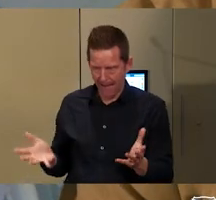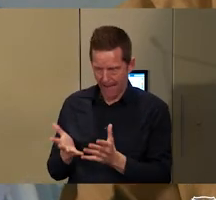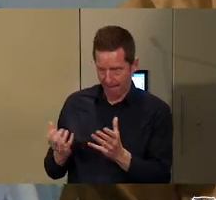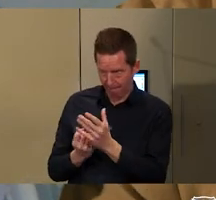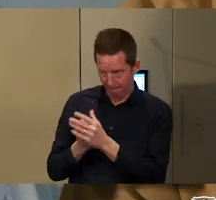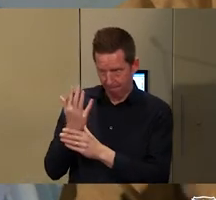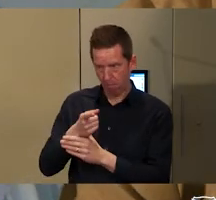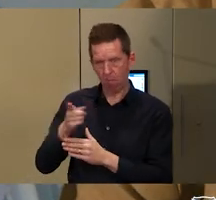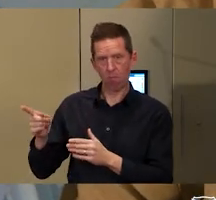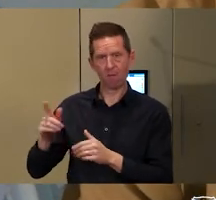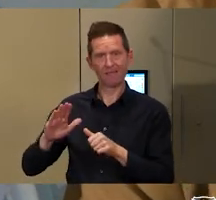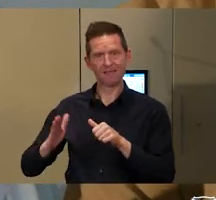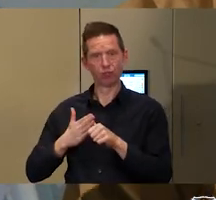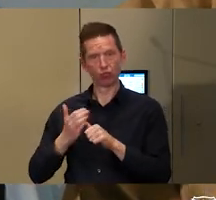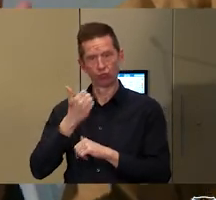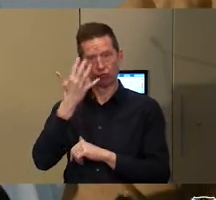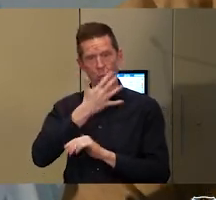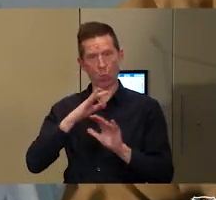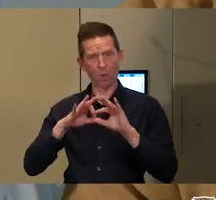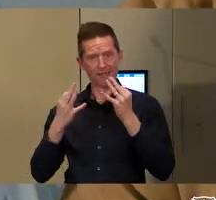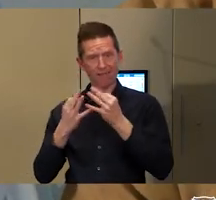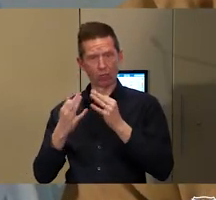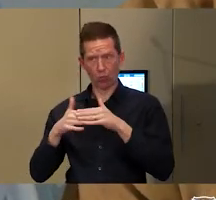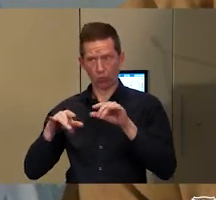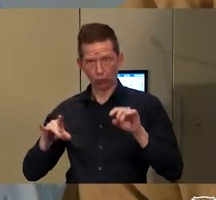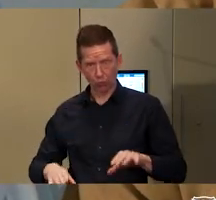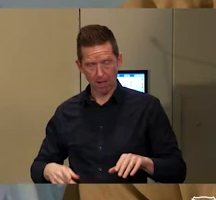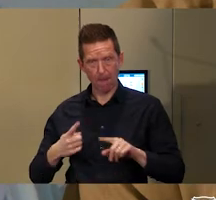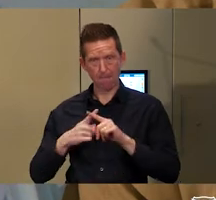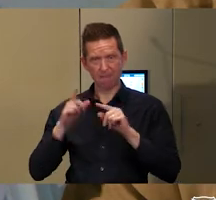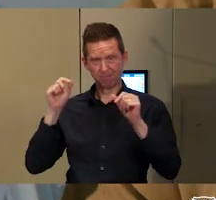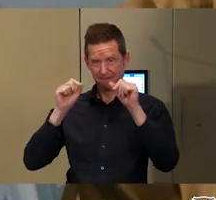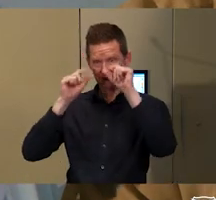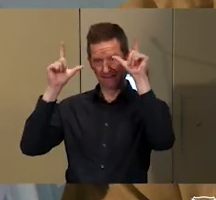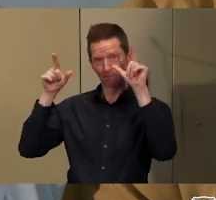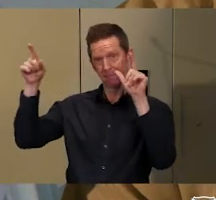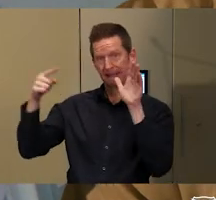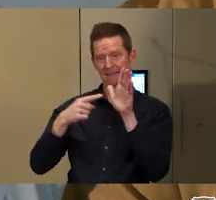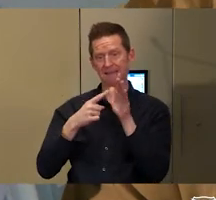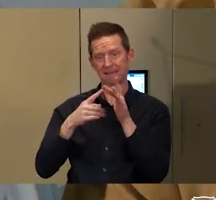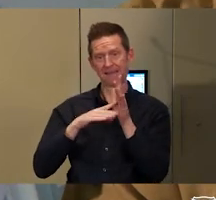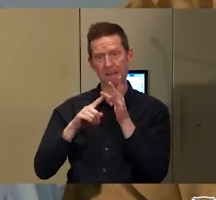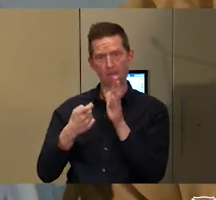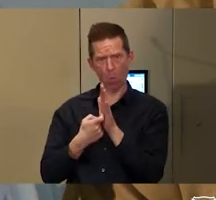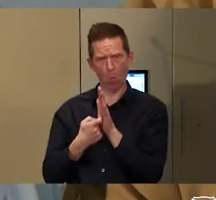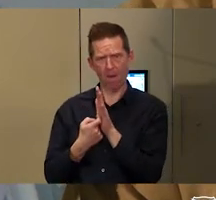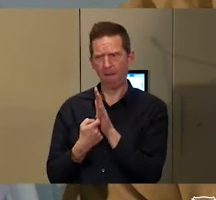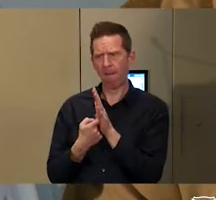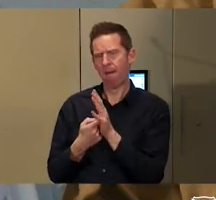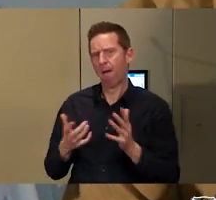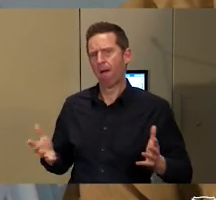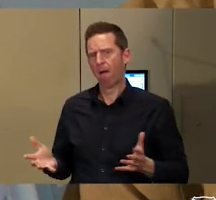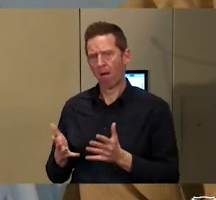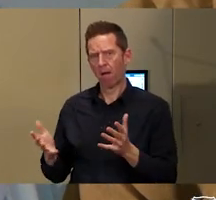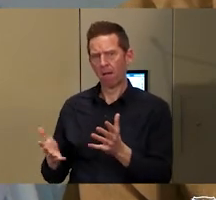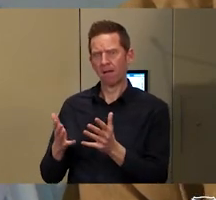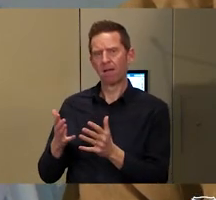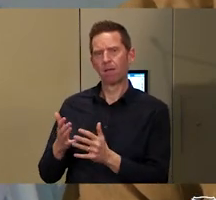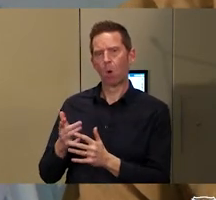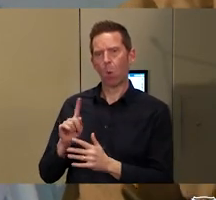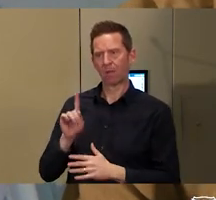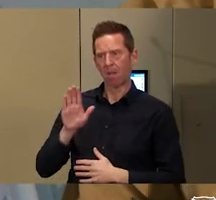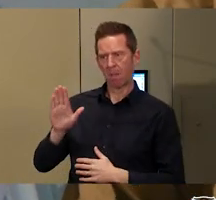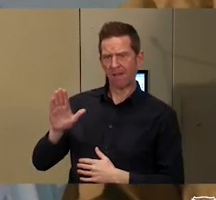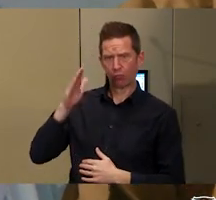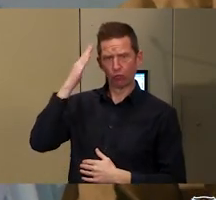organisations around Australia and in places like Timor-Leste, the aspirations that they